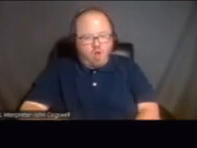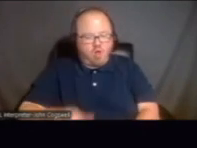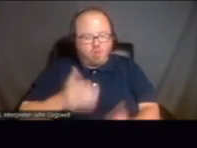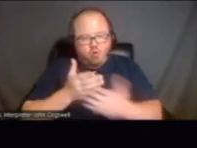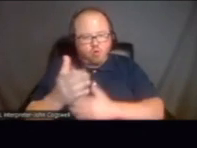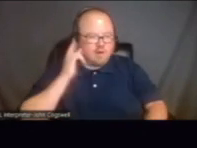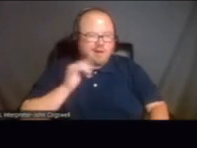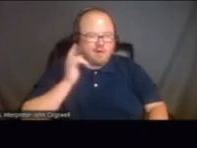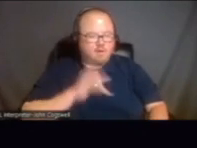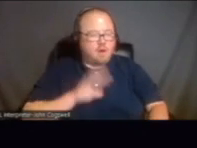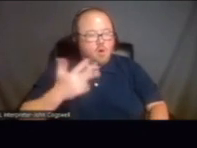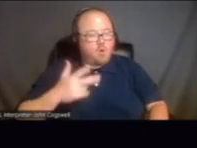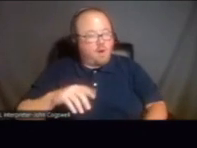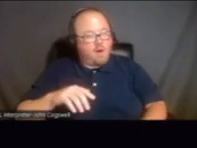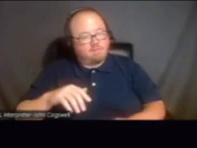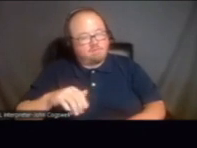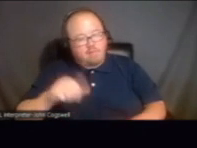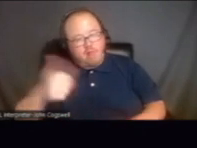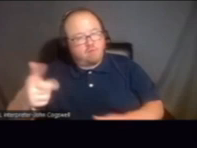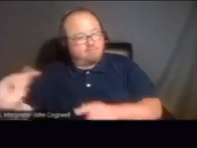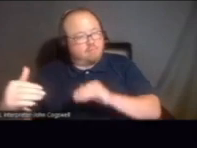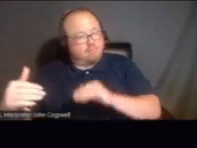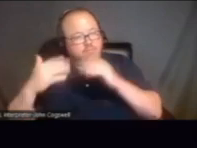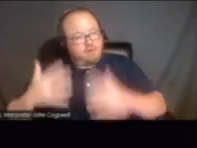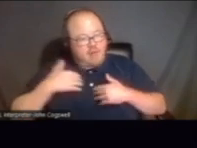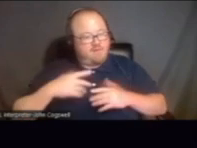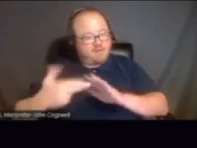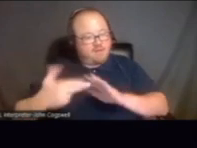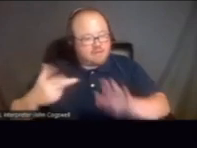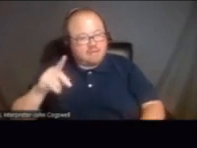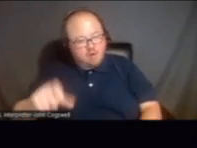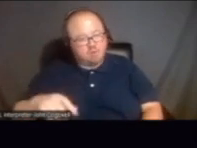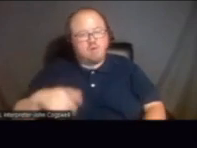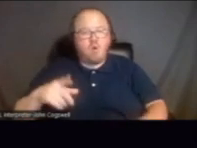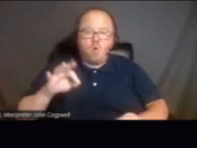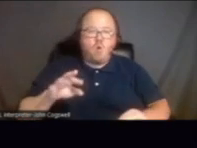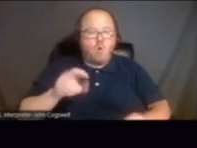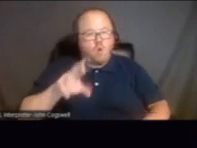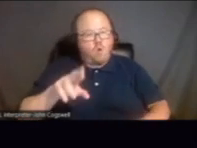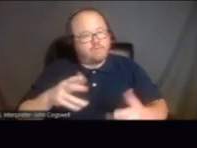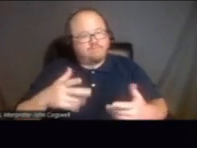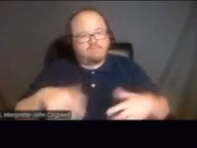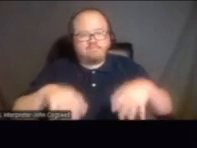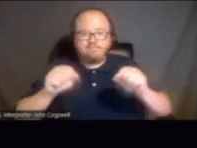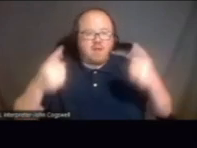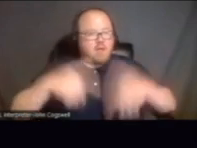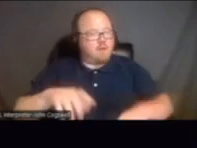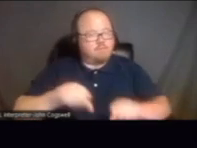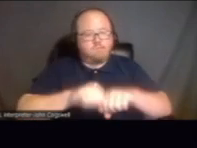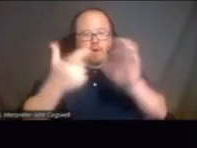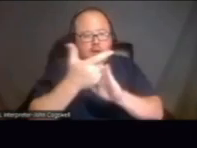our fellow peers, you know, not only have the diagnosis, but they've committed a crime, oftentimes part of their,